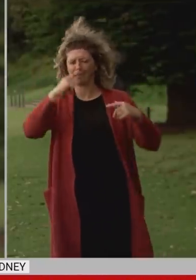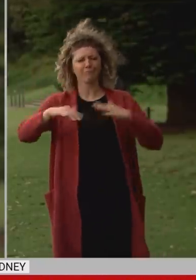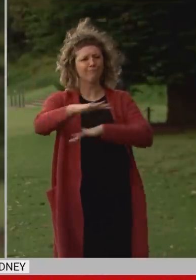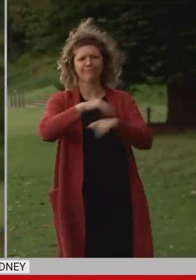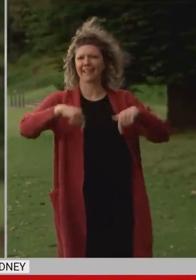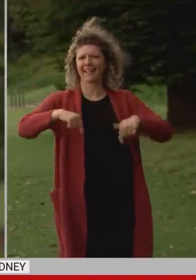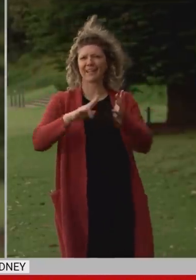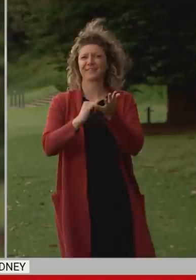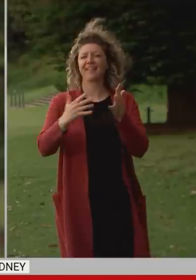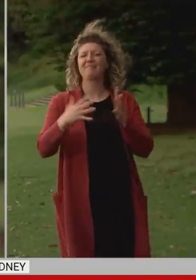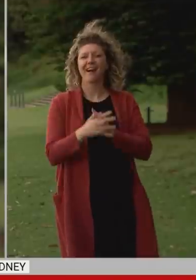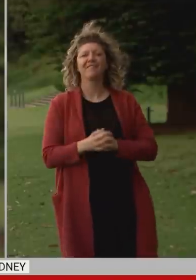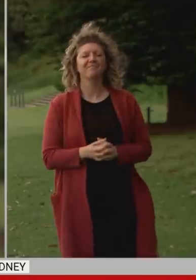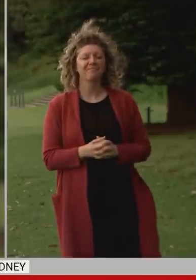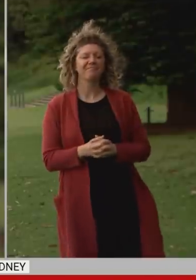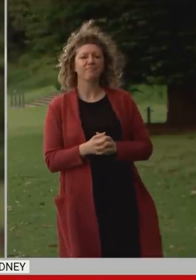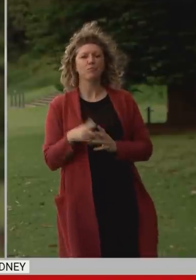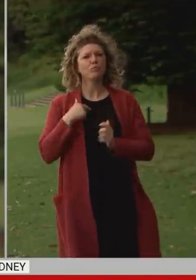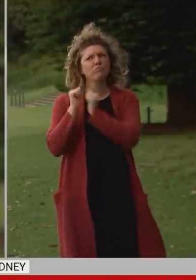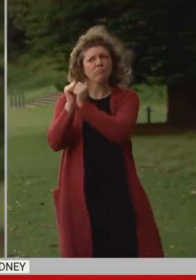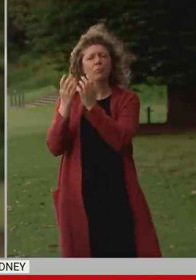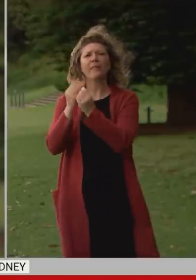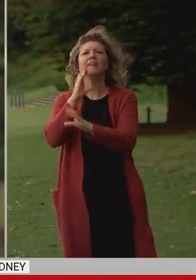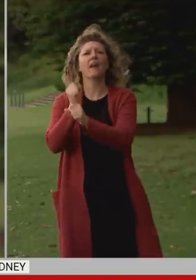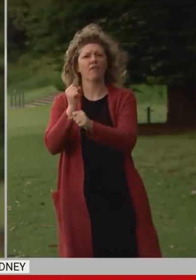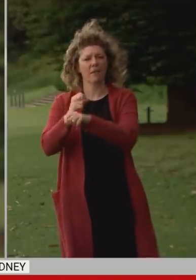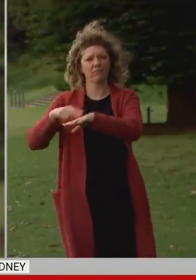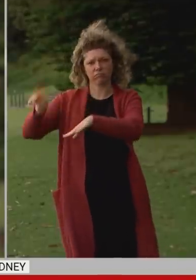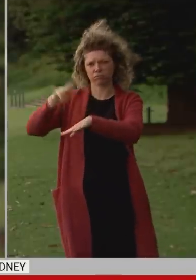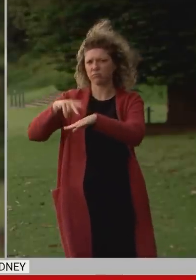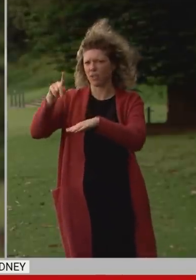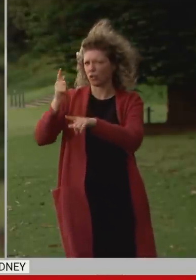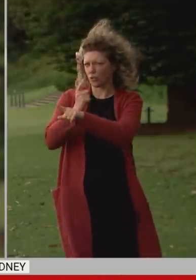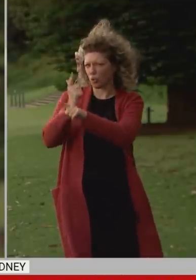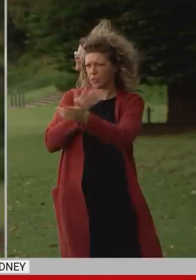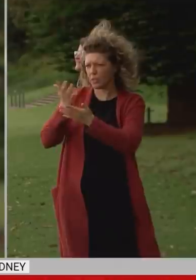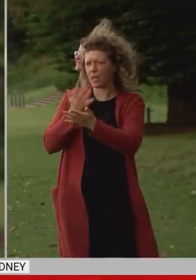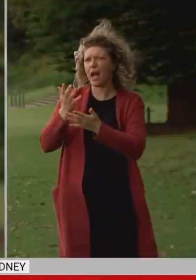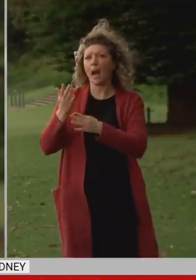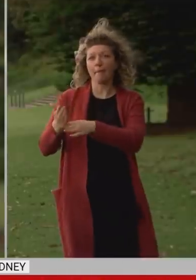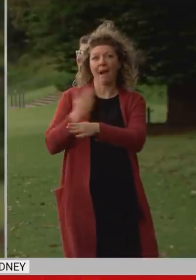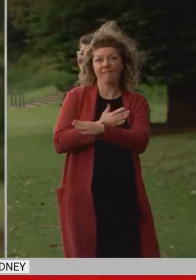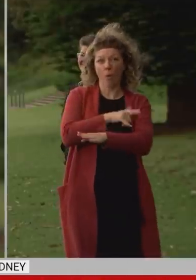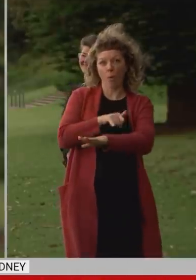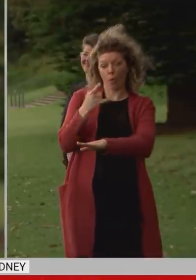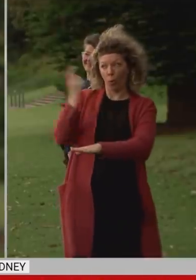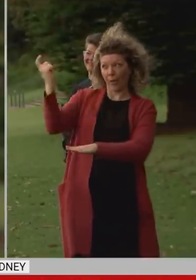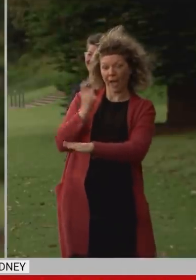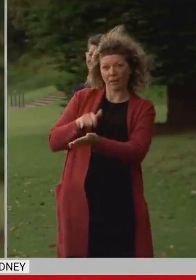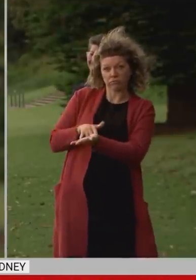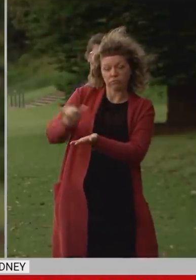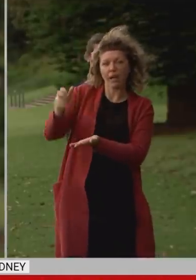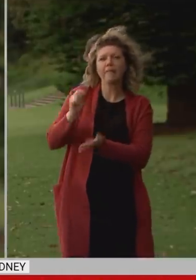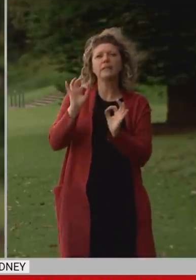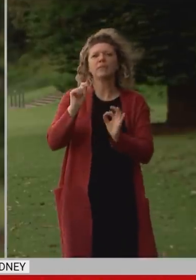we will be working closely with the Commonwealth in making sure that pre-departure PCR tests are undertaken and the Commonwealth